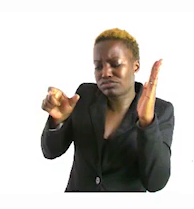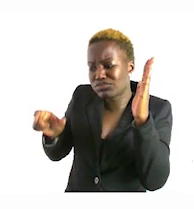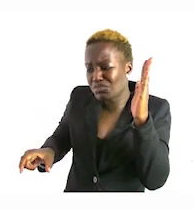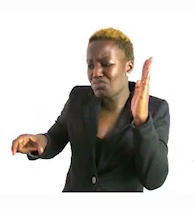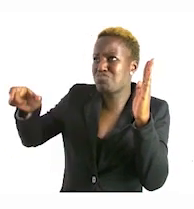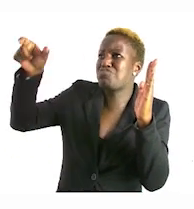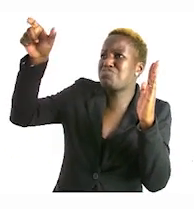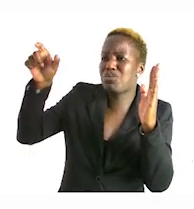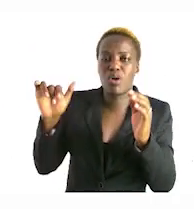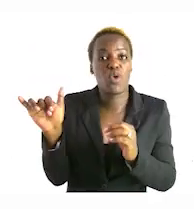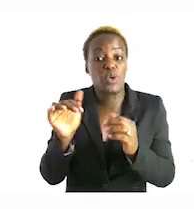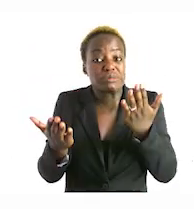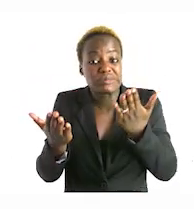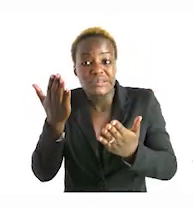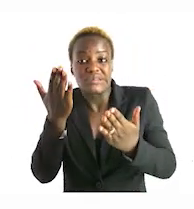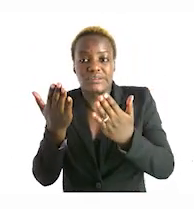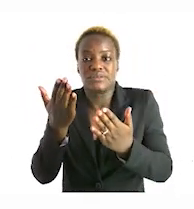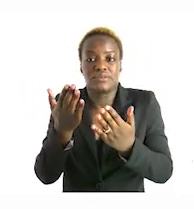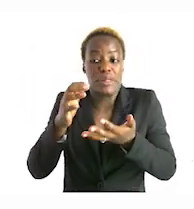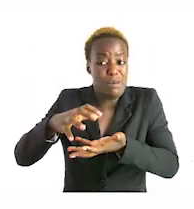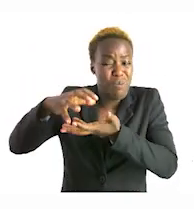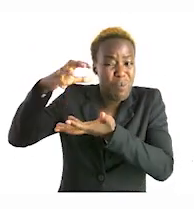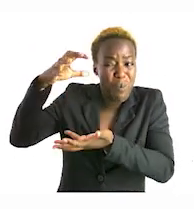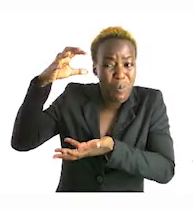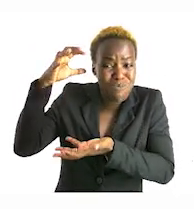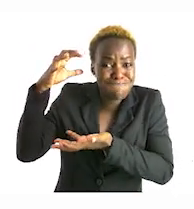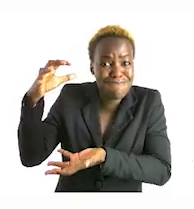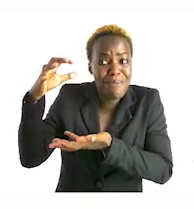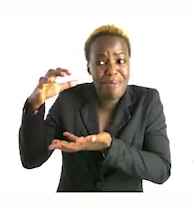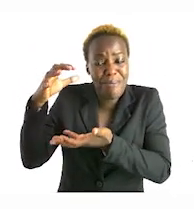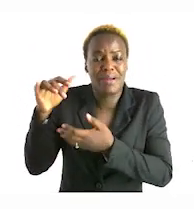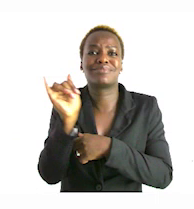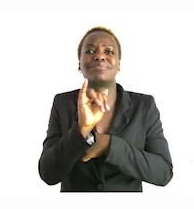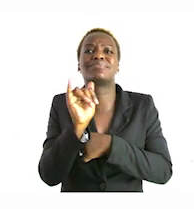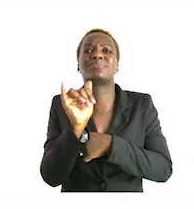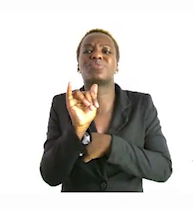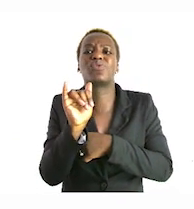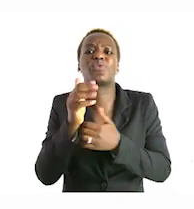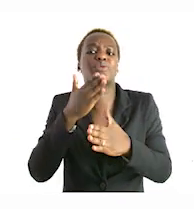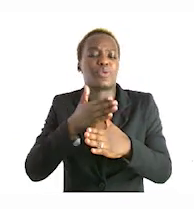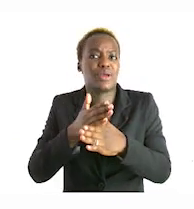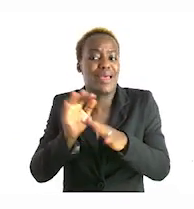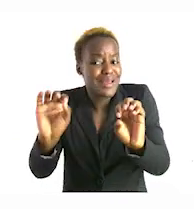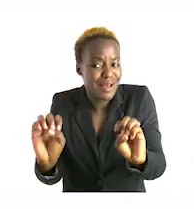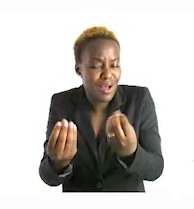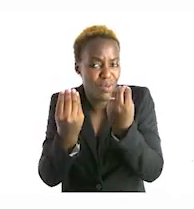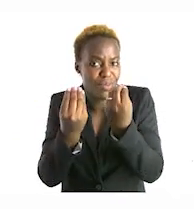bar and then you indicate the amount of money she spent on that specific activity